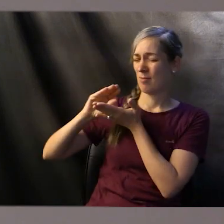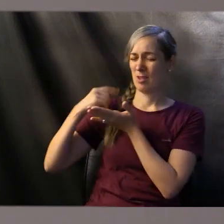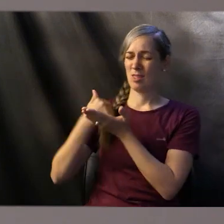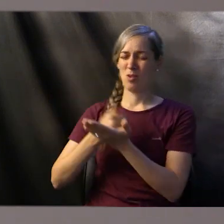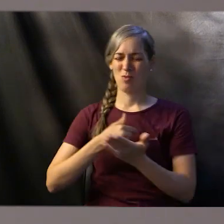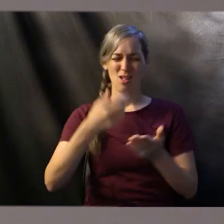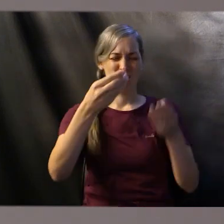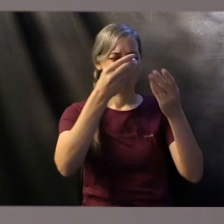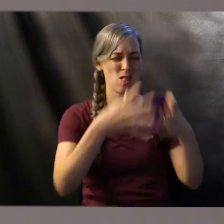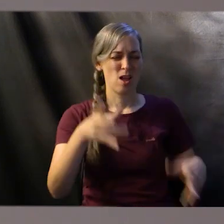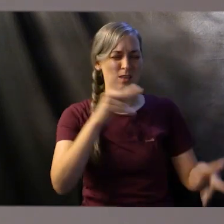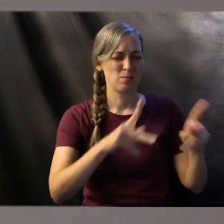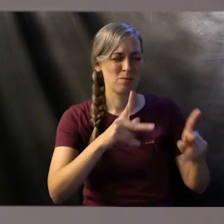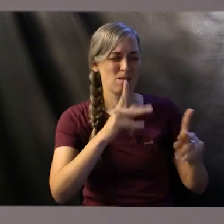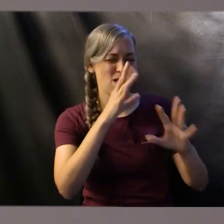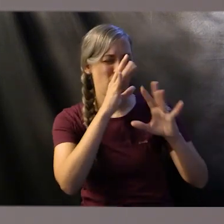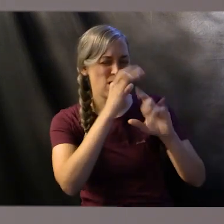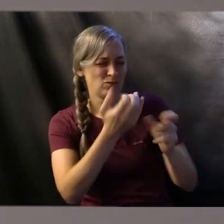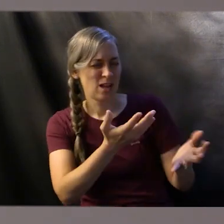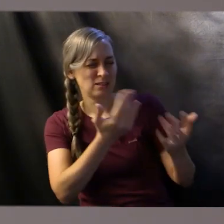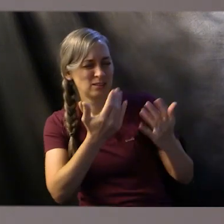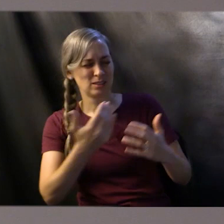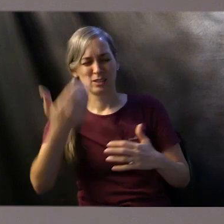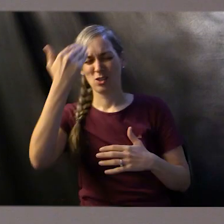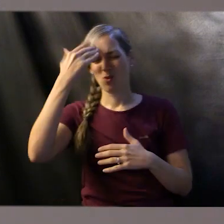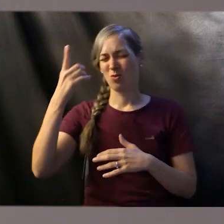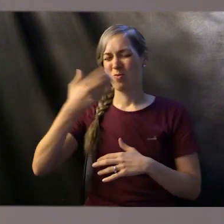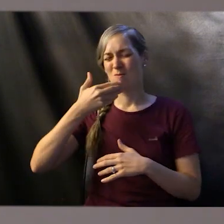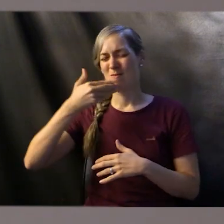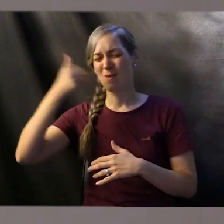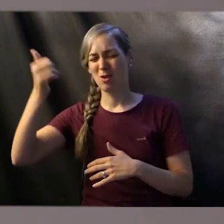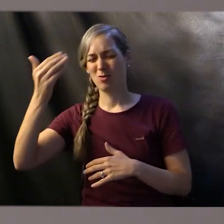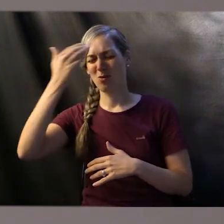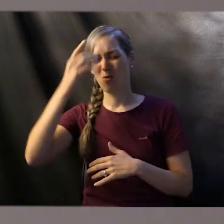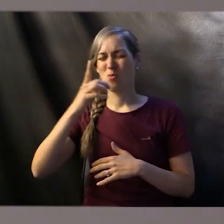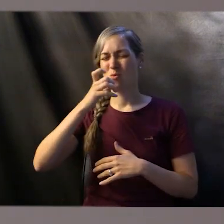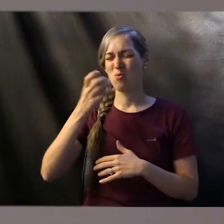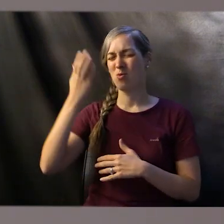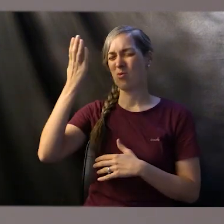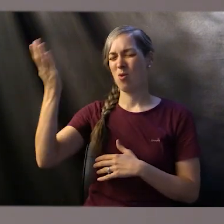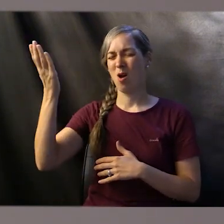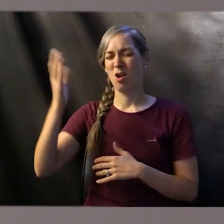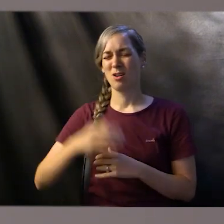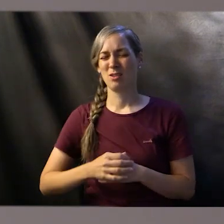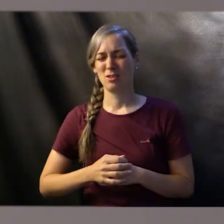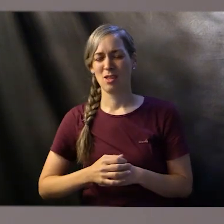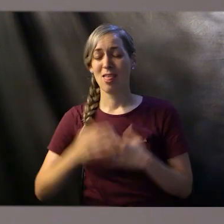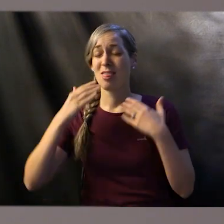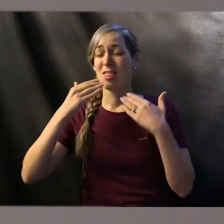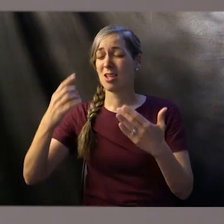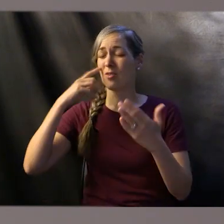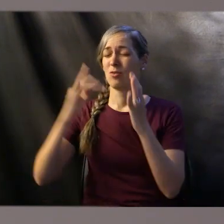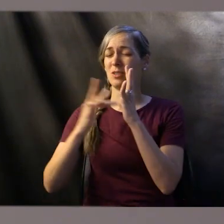imitators of Jesus, that will draw the lost to want to know you better and know who you are.